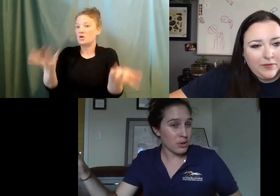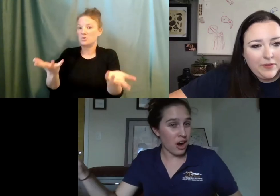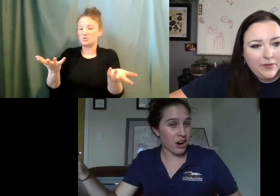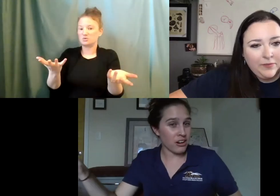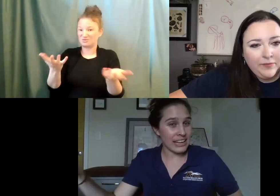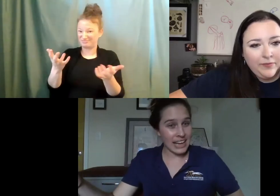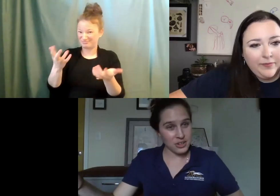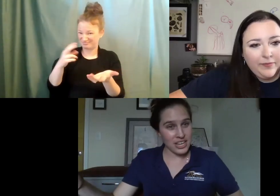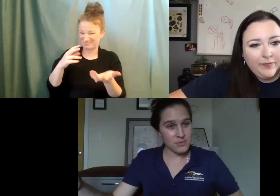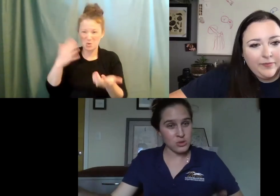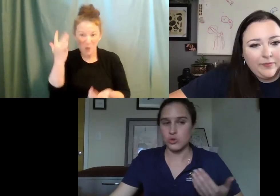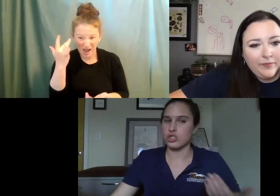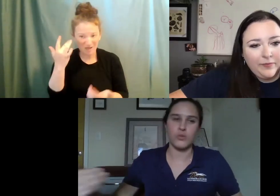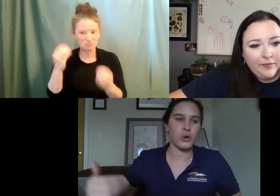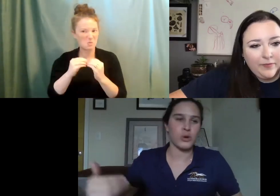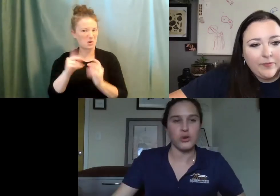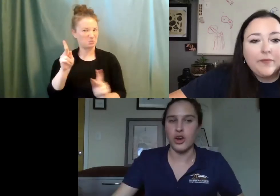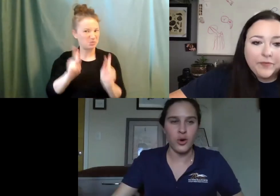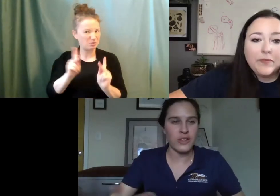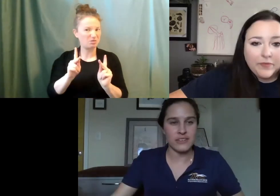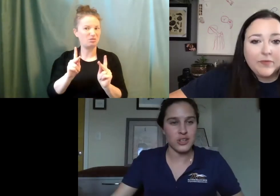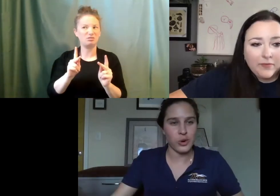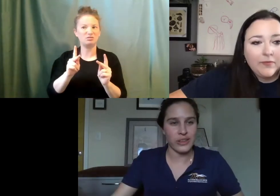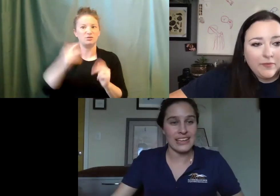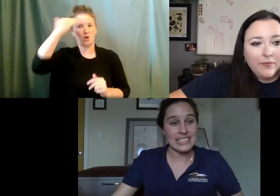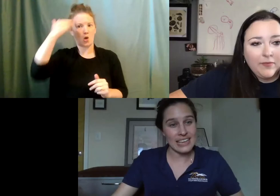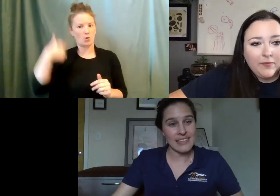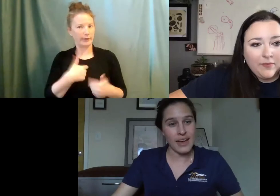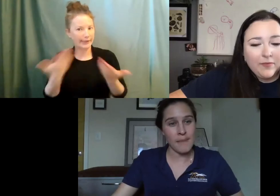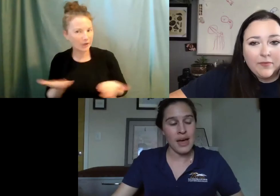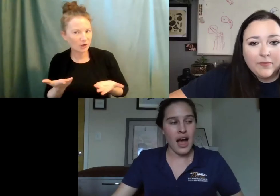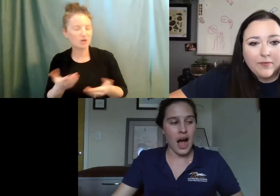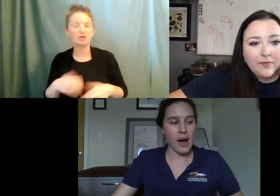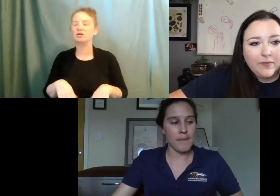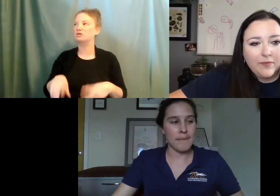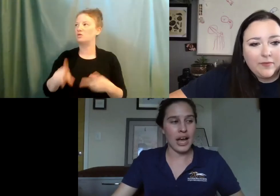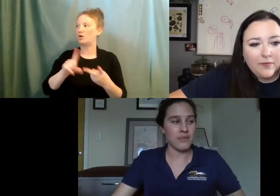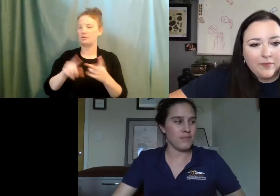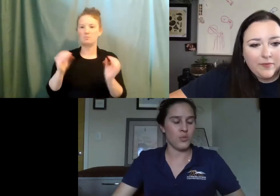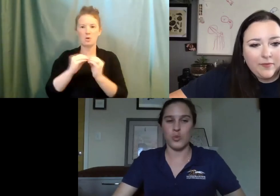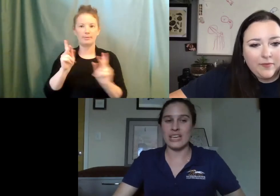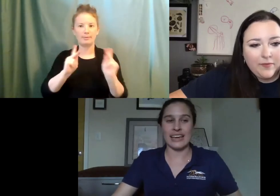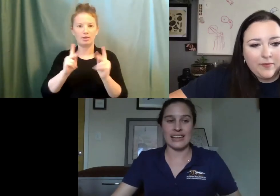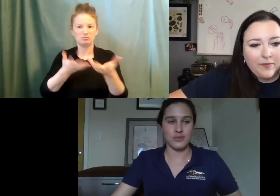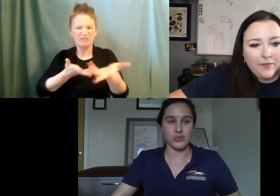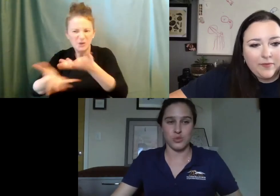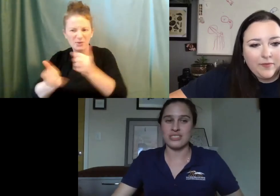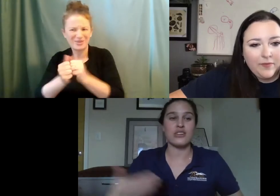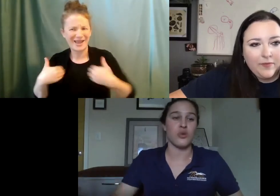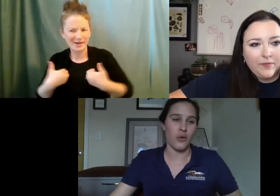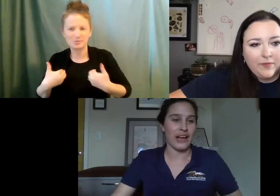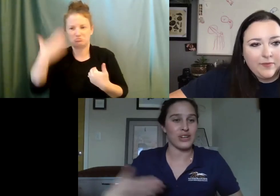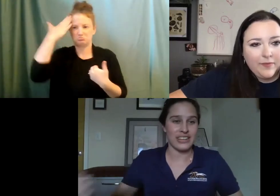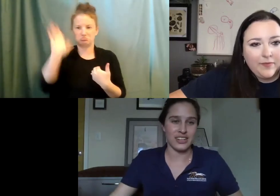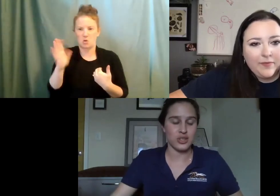if more people are encountering animals or just more people know that there's somewhere where they can take them. Um, but we get, we're,